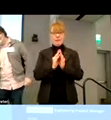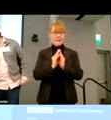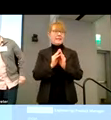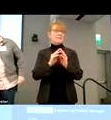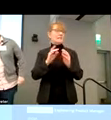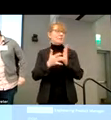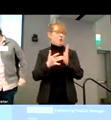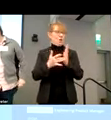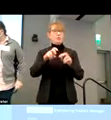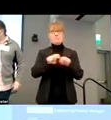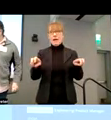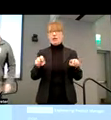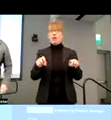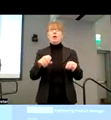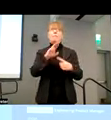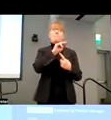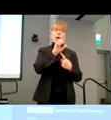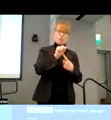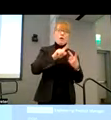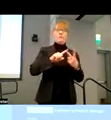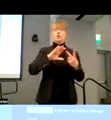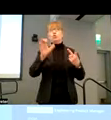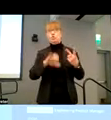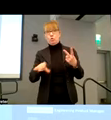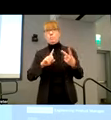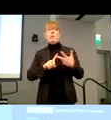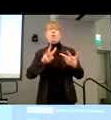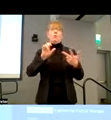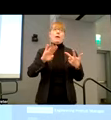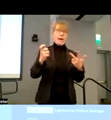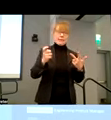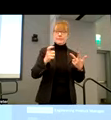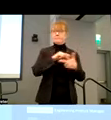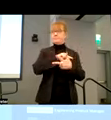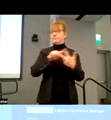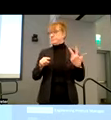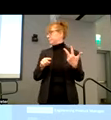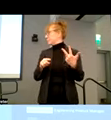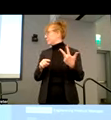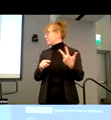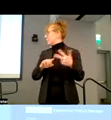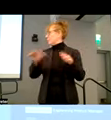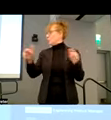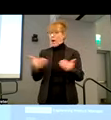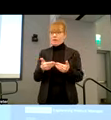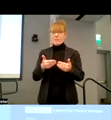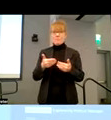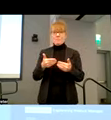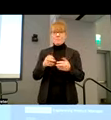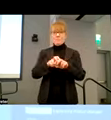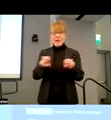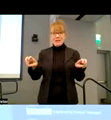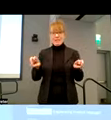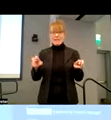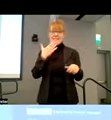uh, representing professionals from Microsoft, Zoom and Webex. I want to welcome the panelists and